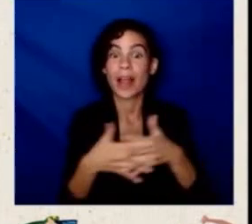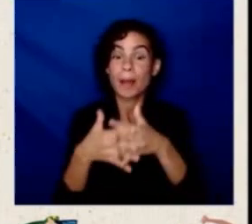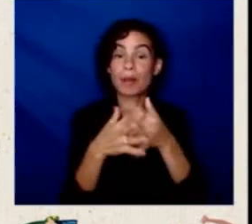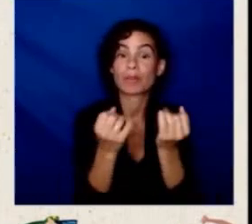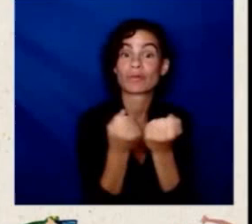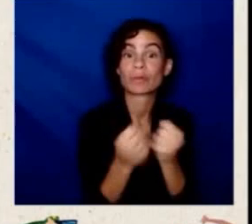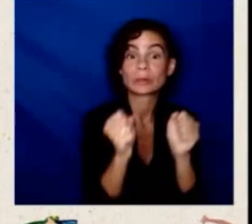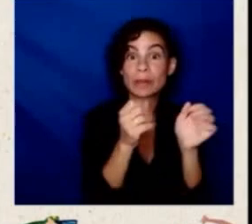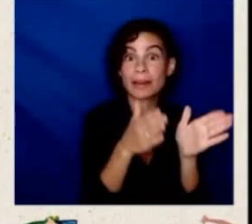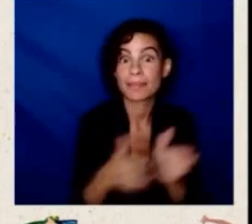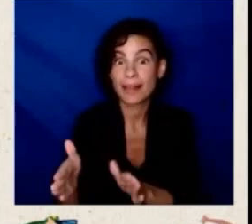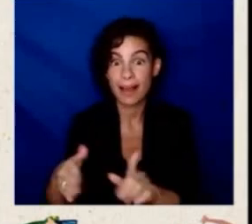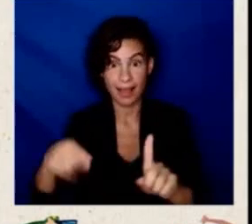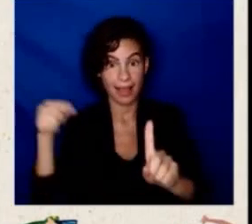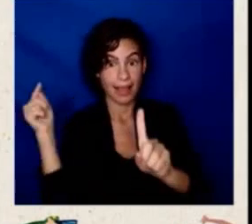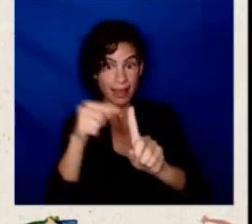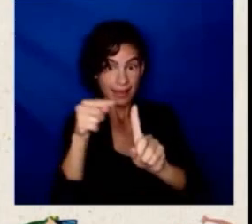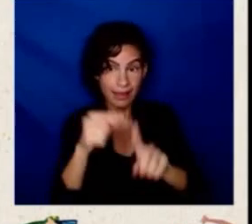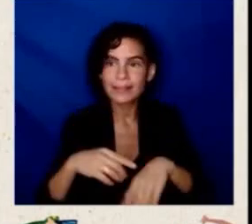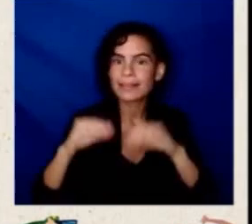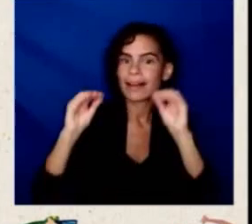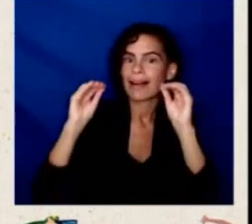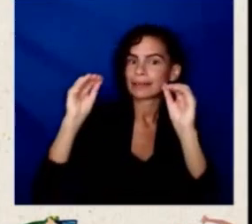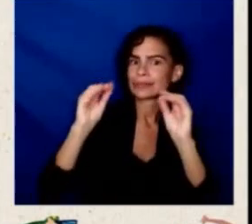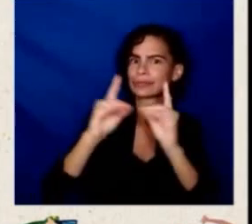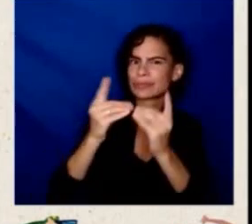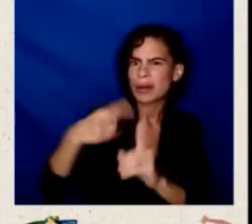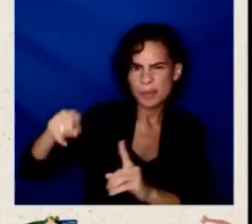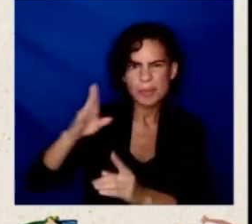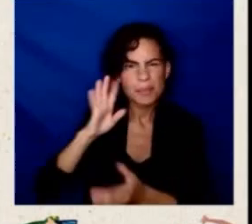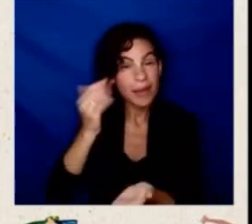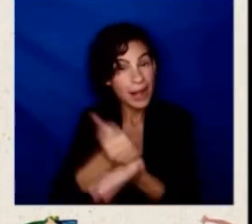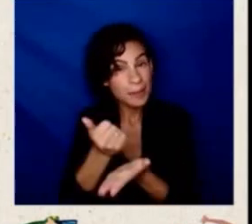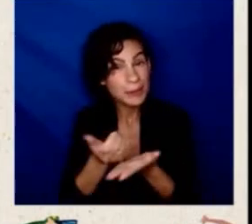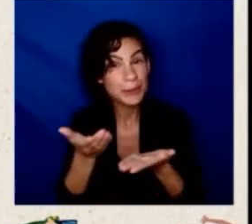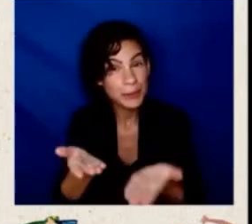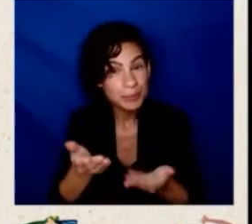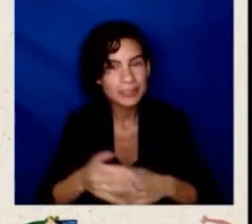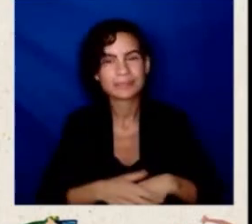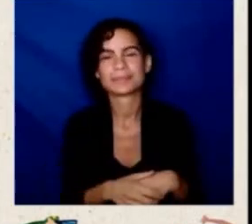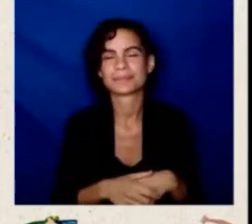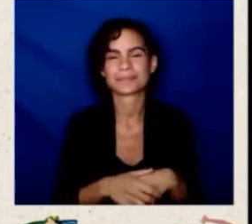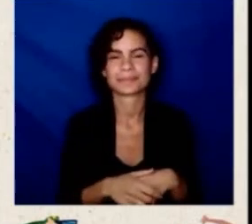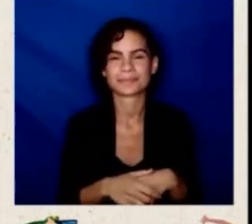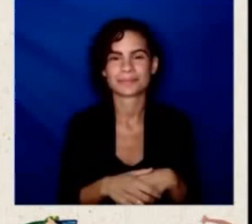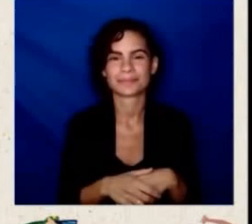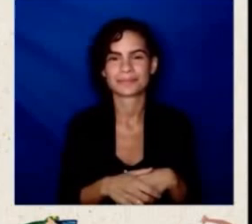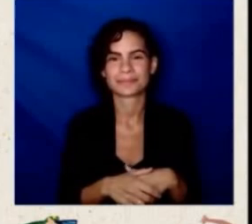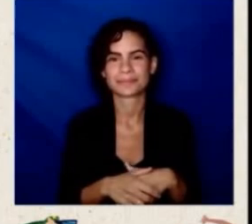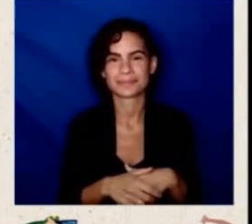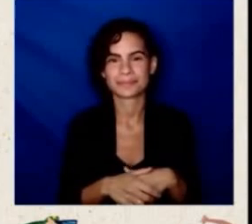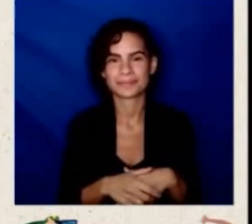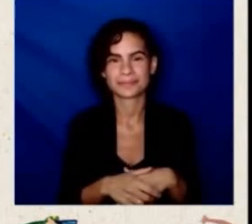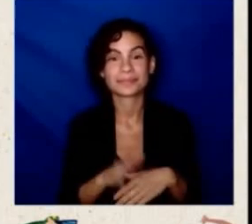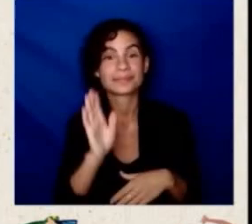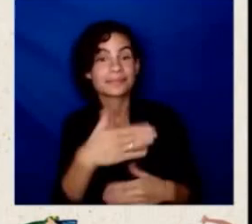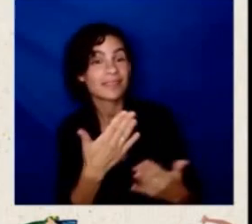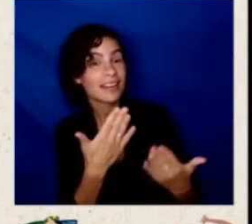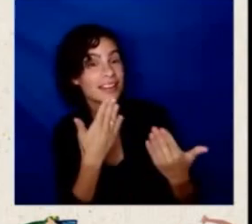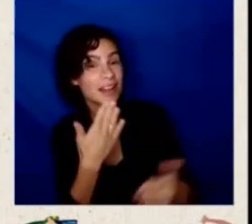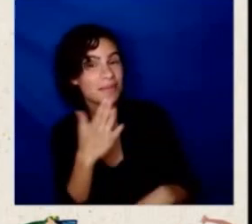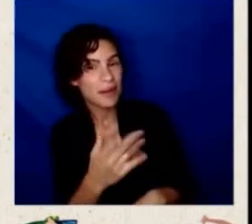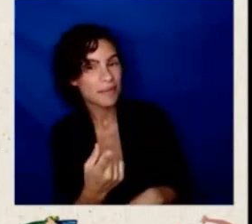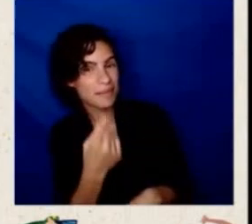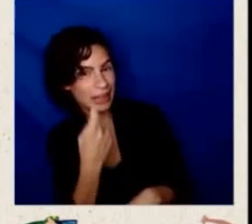the process. Kelly, thank you for your question and all of your wonderful work in Los Angeles. Thank you.